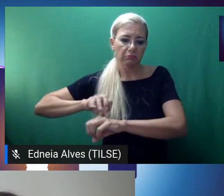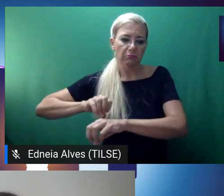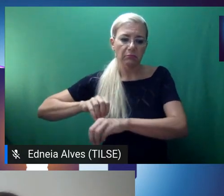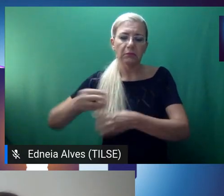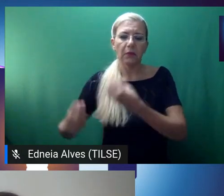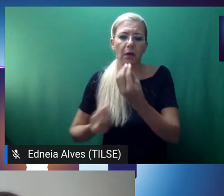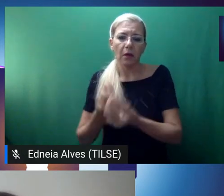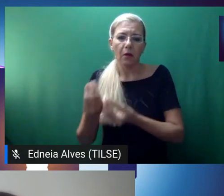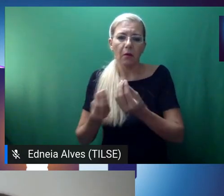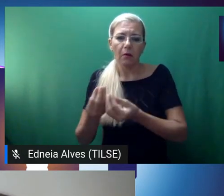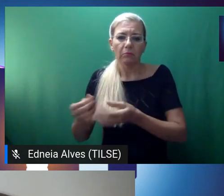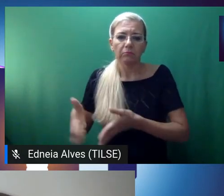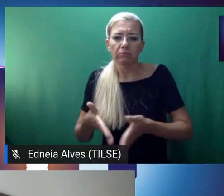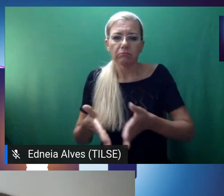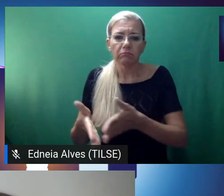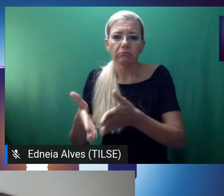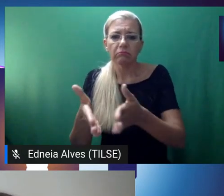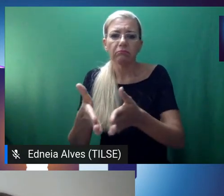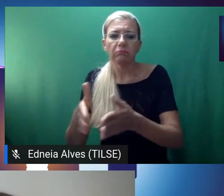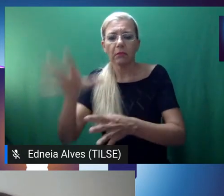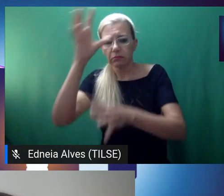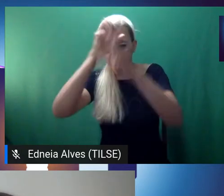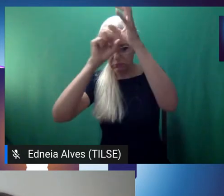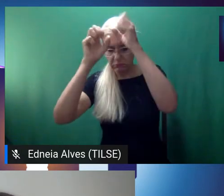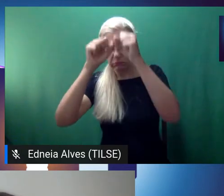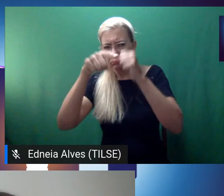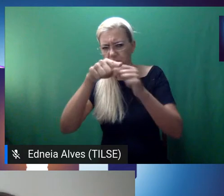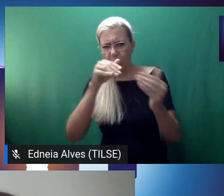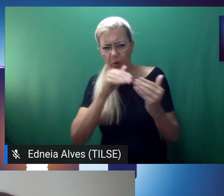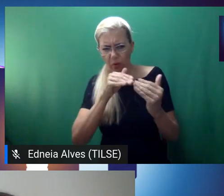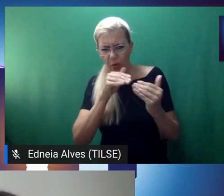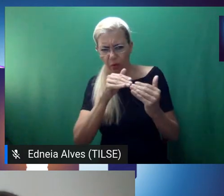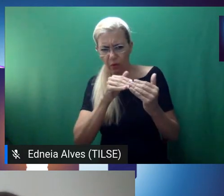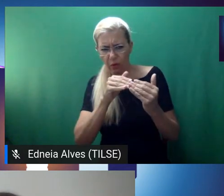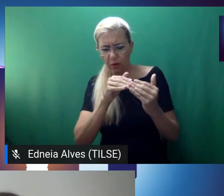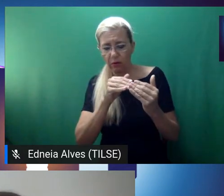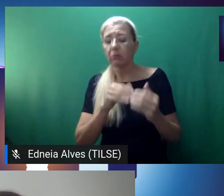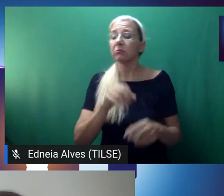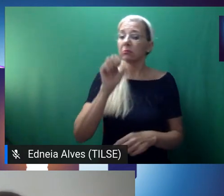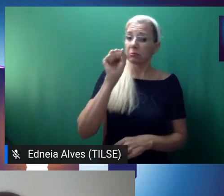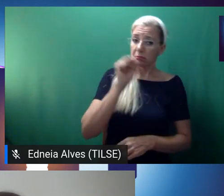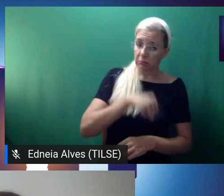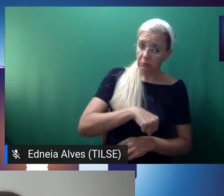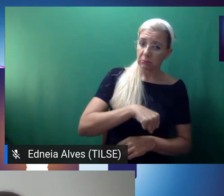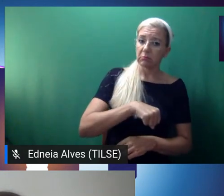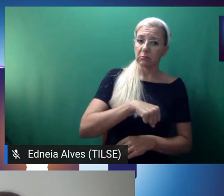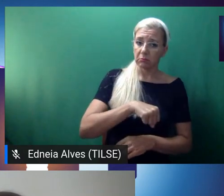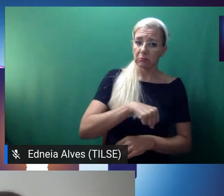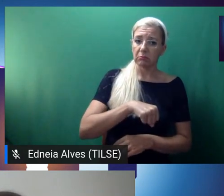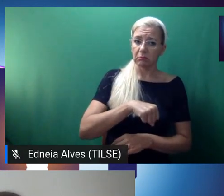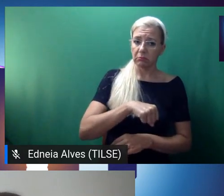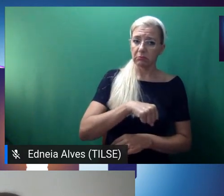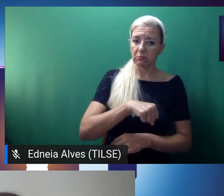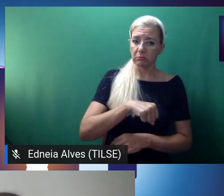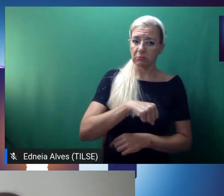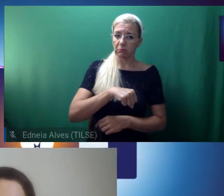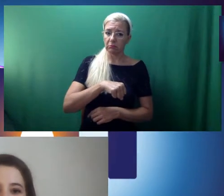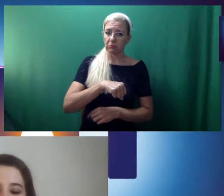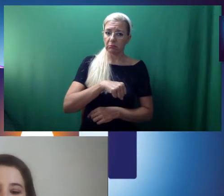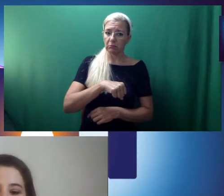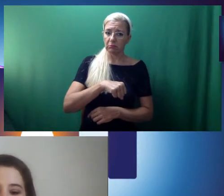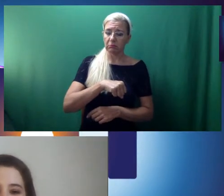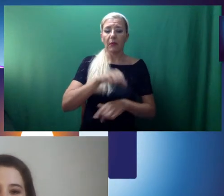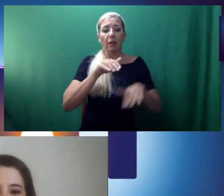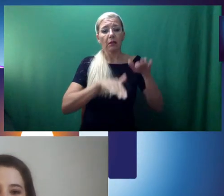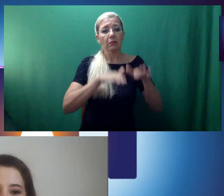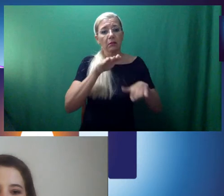to knowledge. Do you agree with that? I do agree. I don't think that that's maybe